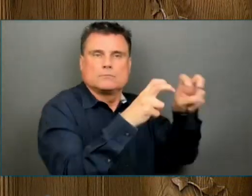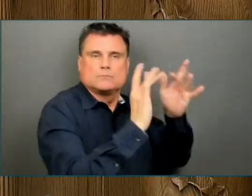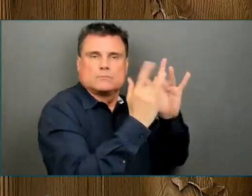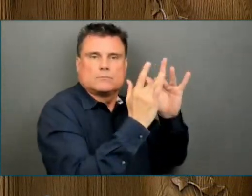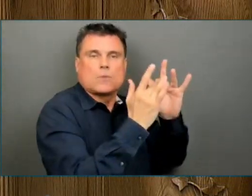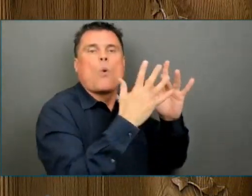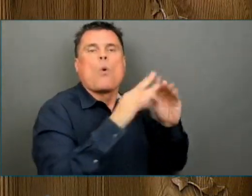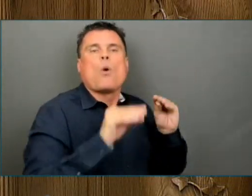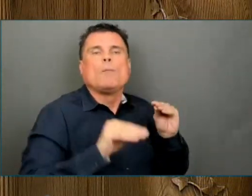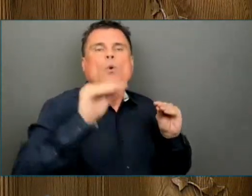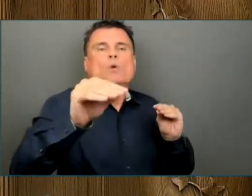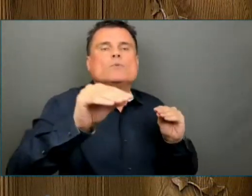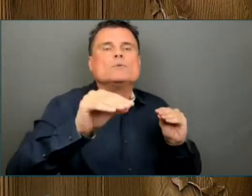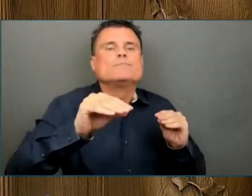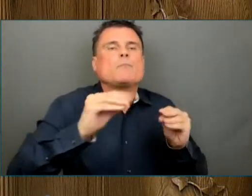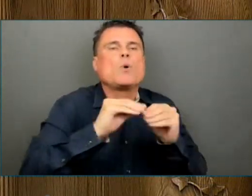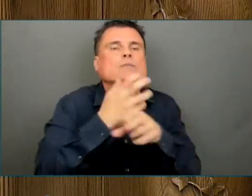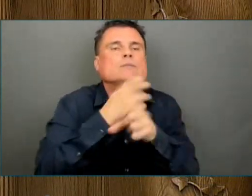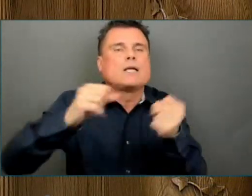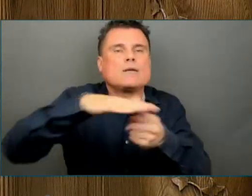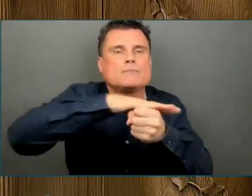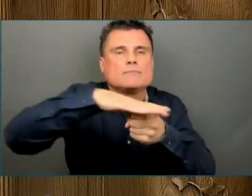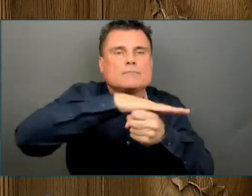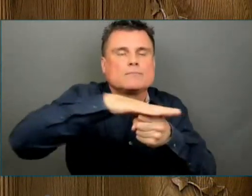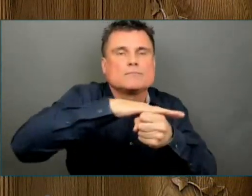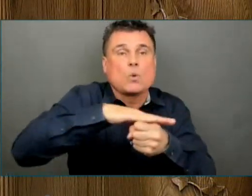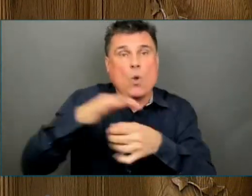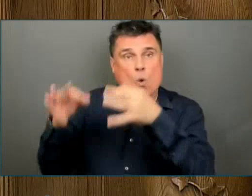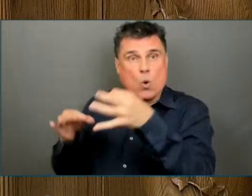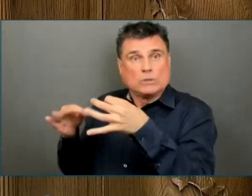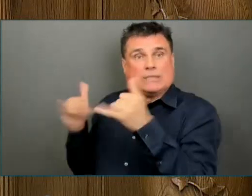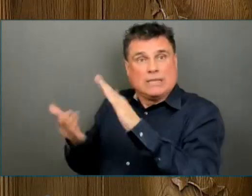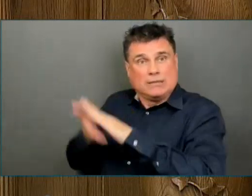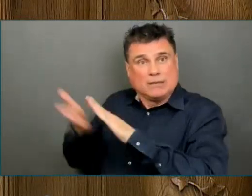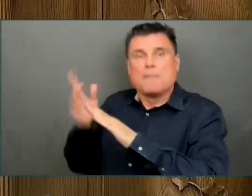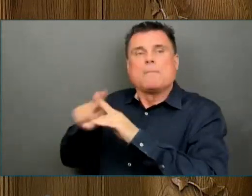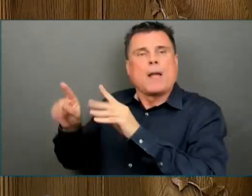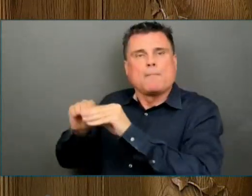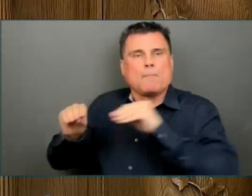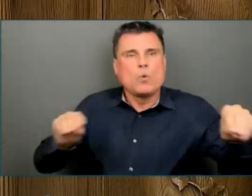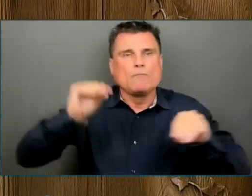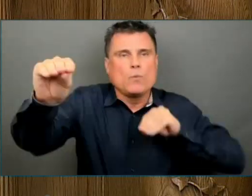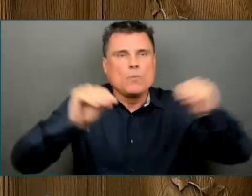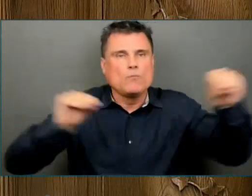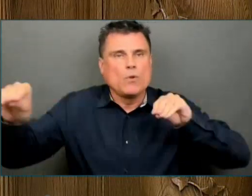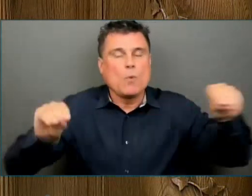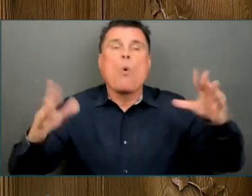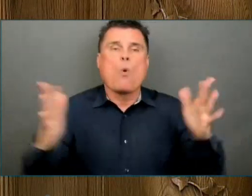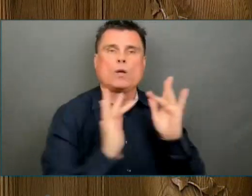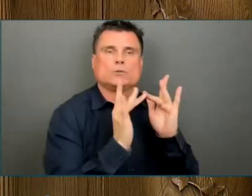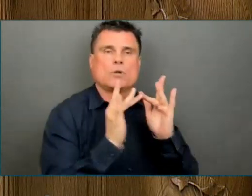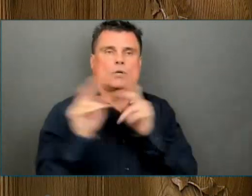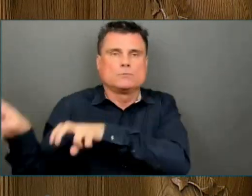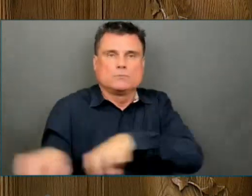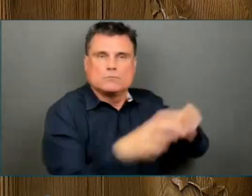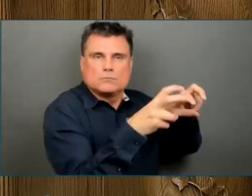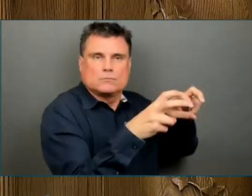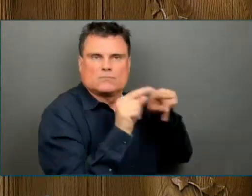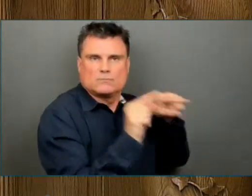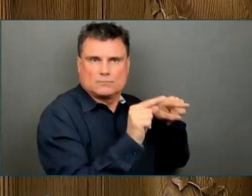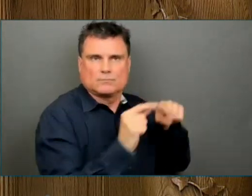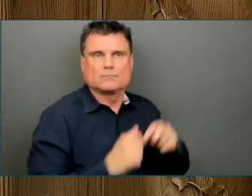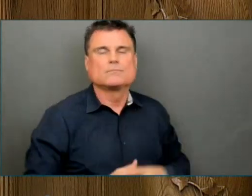your government will look carefully at public service innovations that came about during the pandemic, with an eye to maintaining those elements